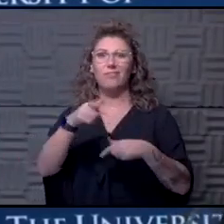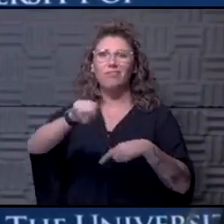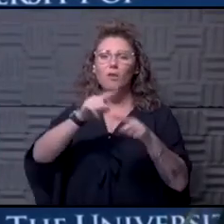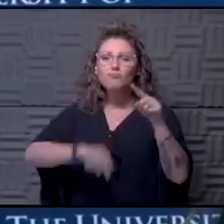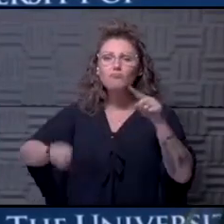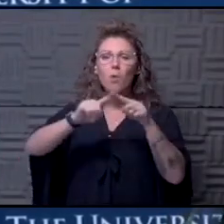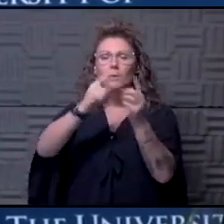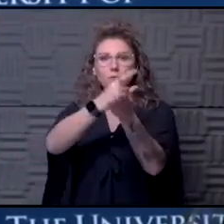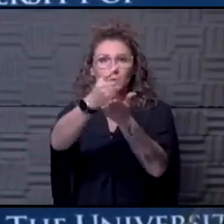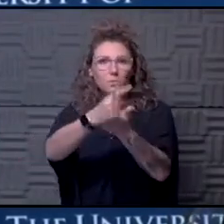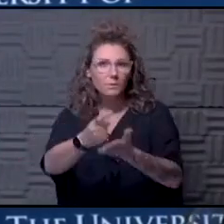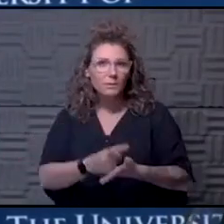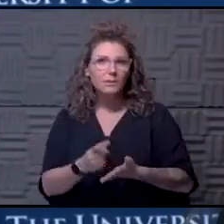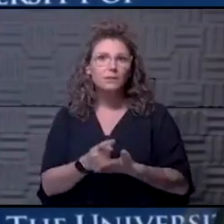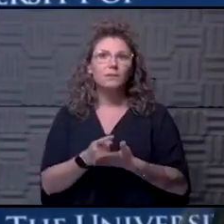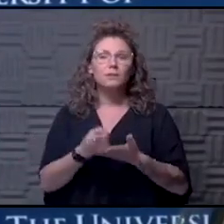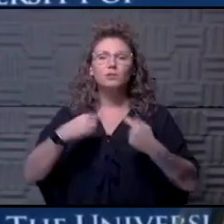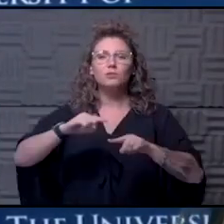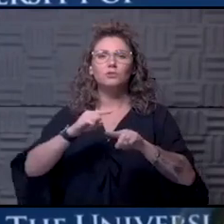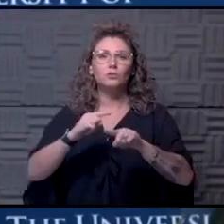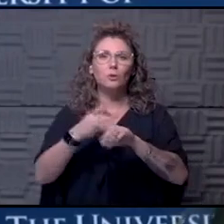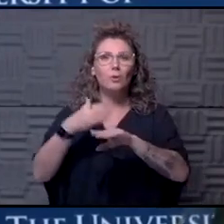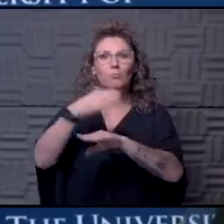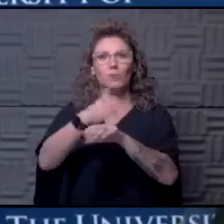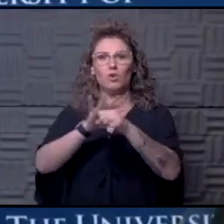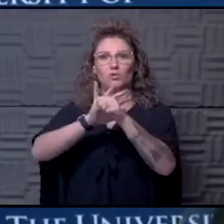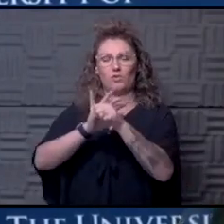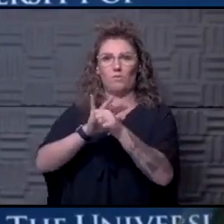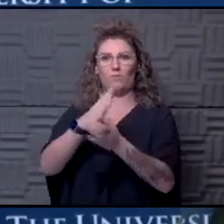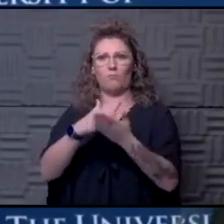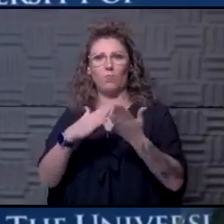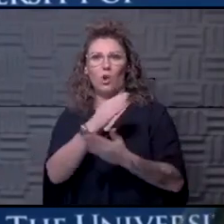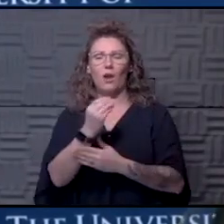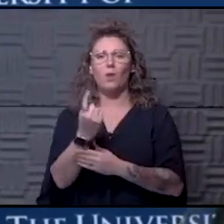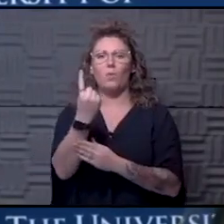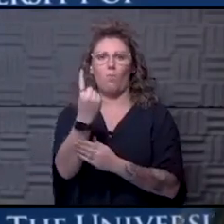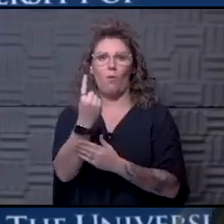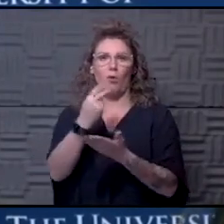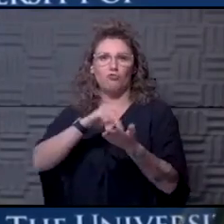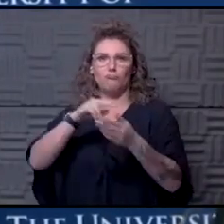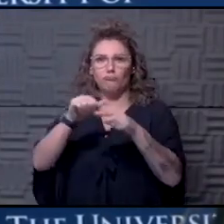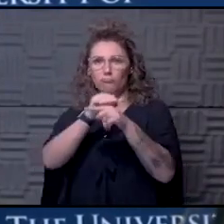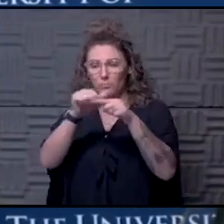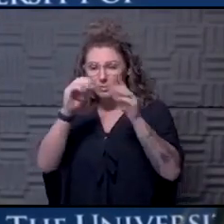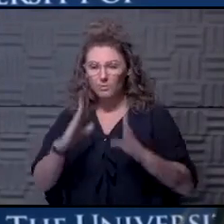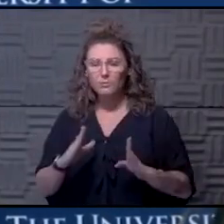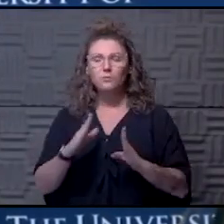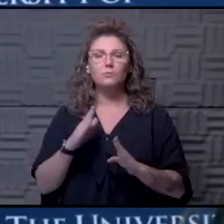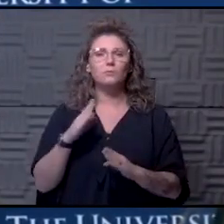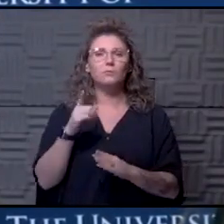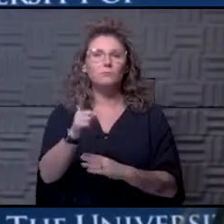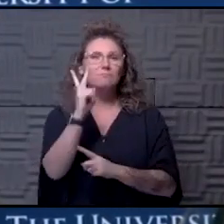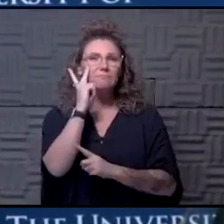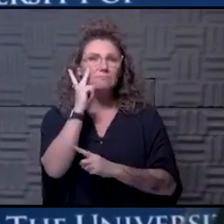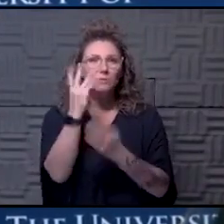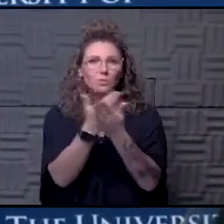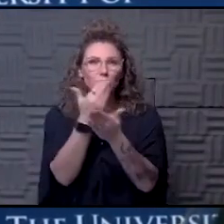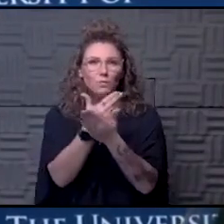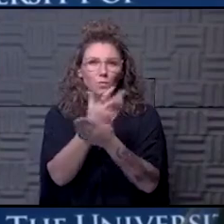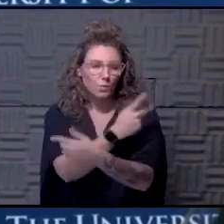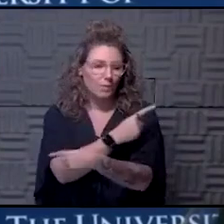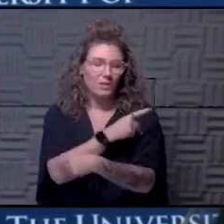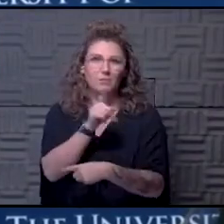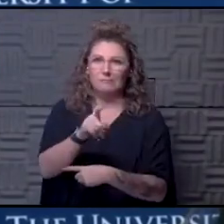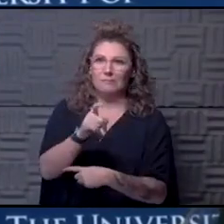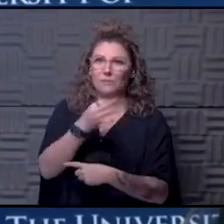are in that post COVID phase. And then we also have one of our nurse practitioners, who is seeing any patients that need to be seen